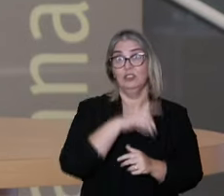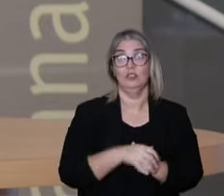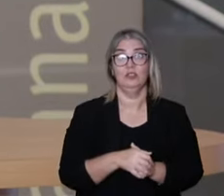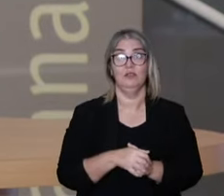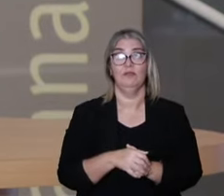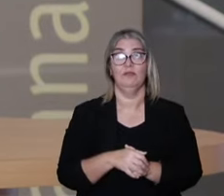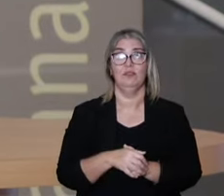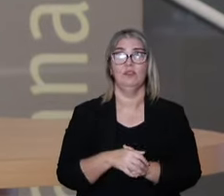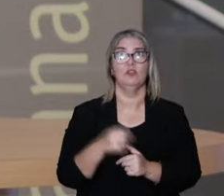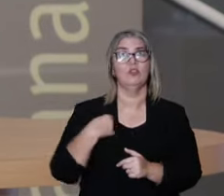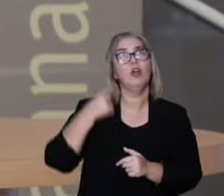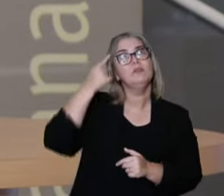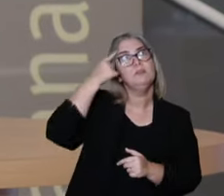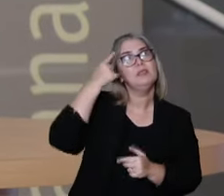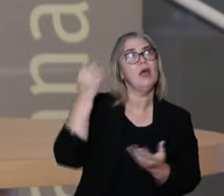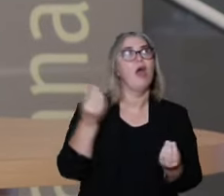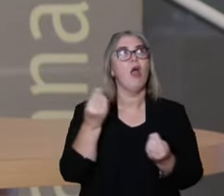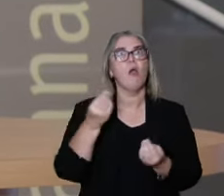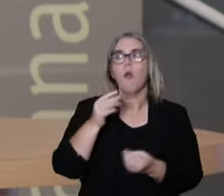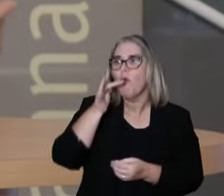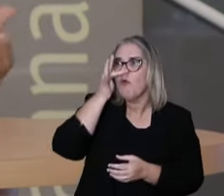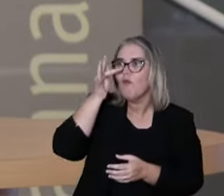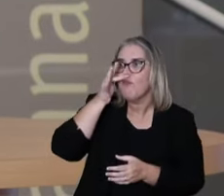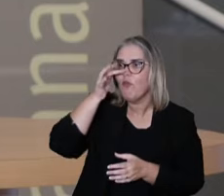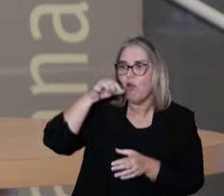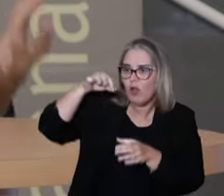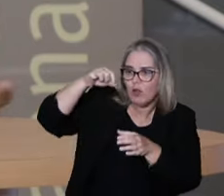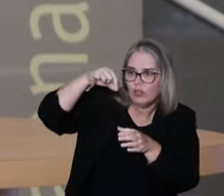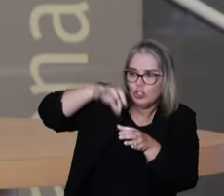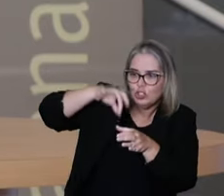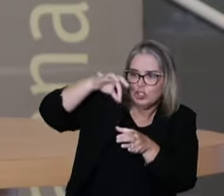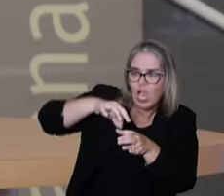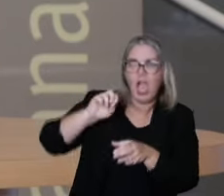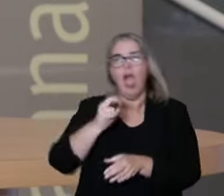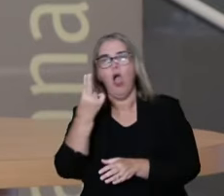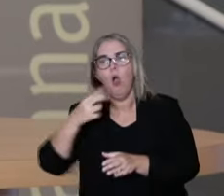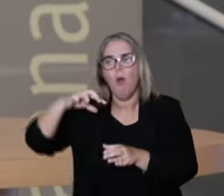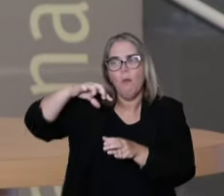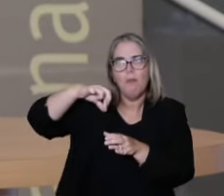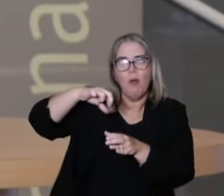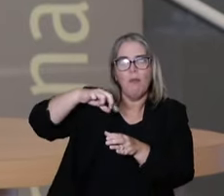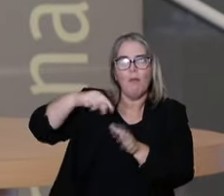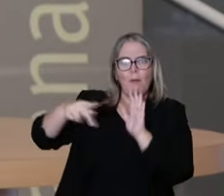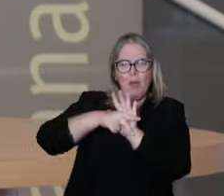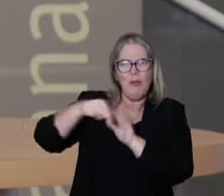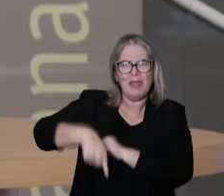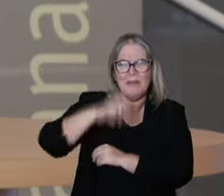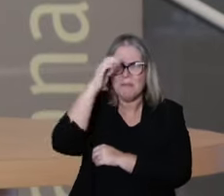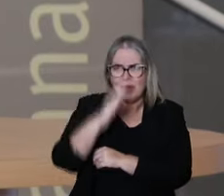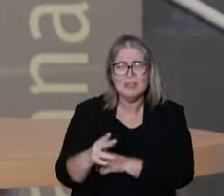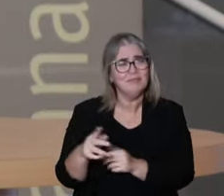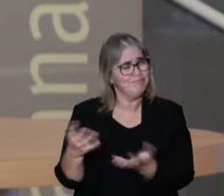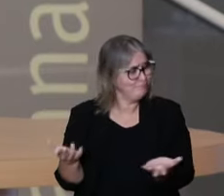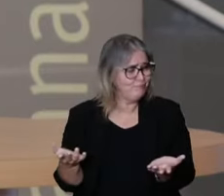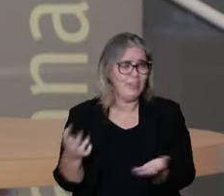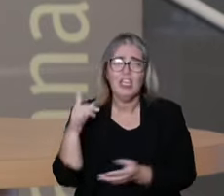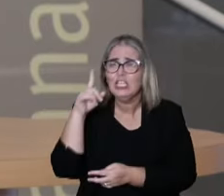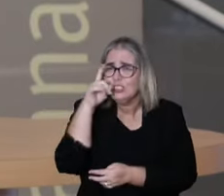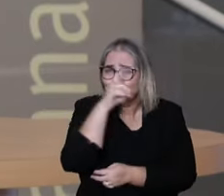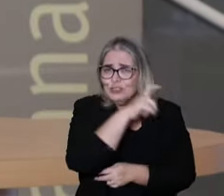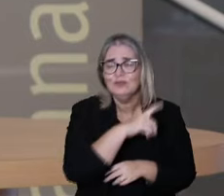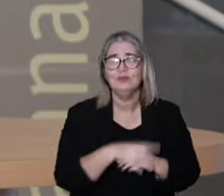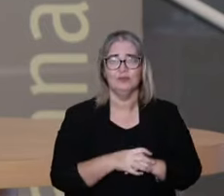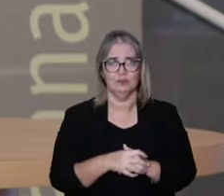So it's difficult for us to use phytotherapy, even the phytotherapy of our traditions here from Brazil.